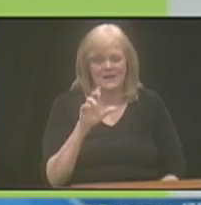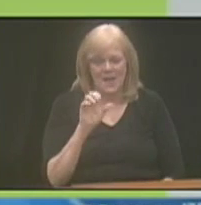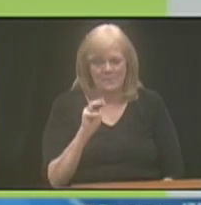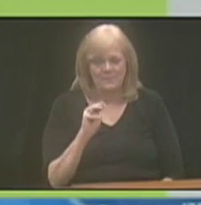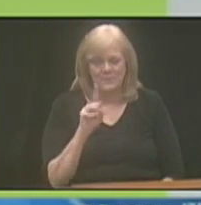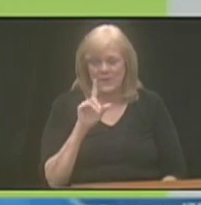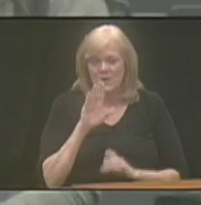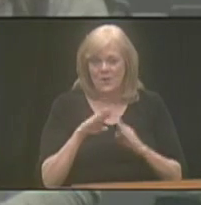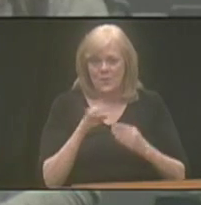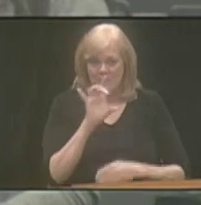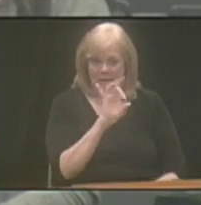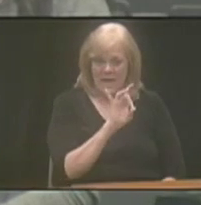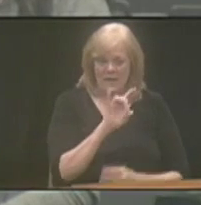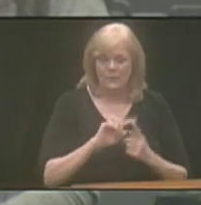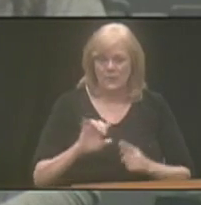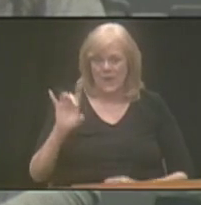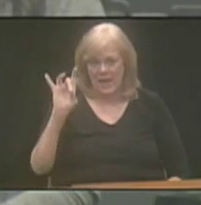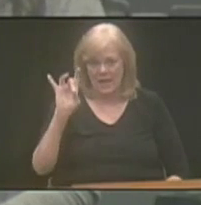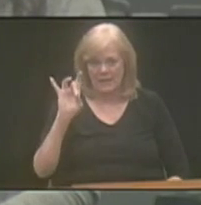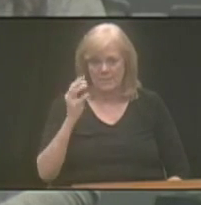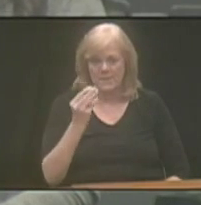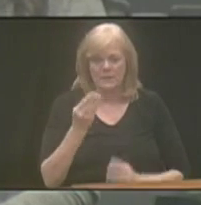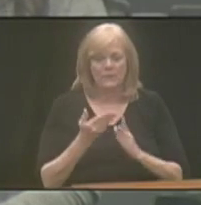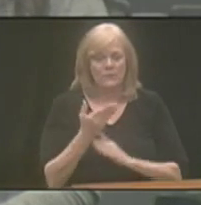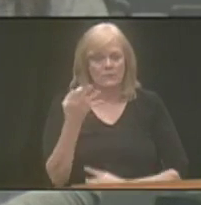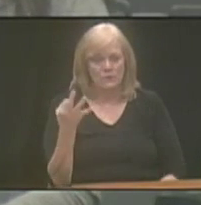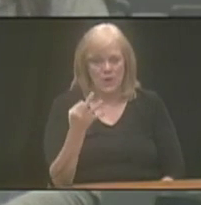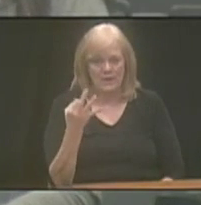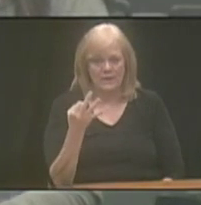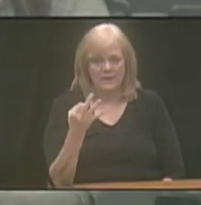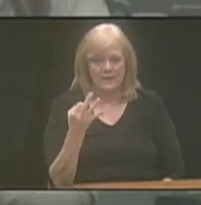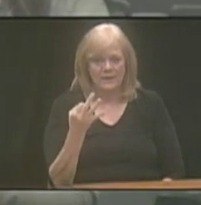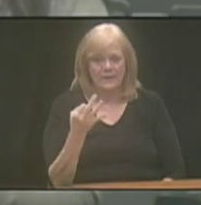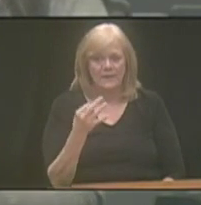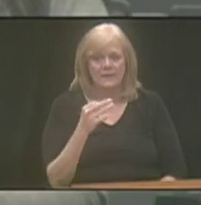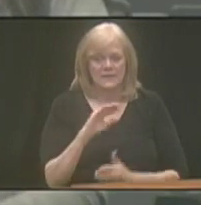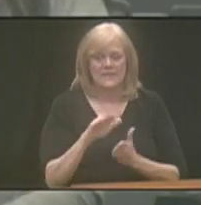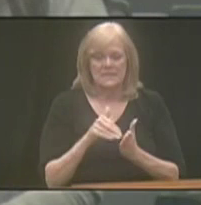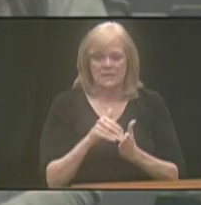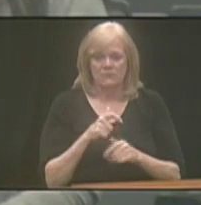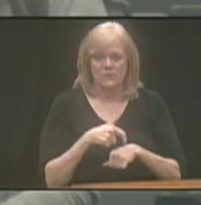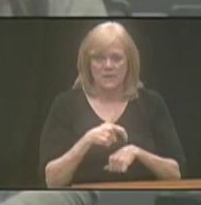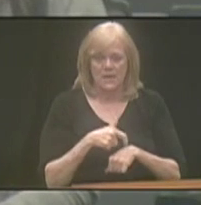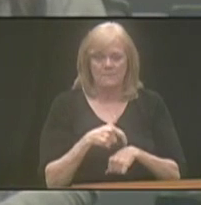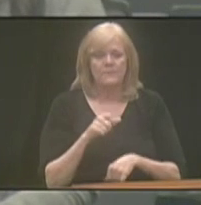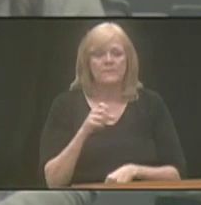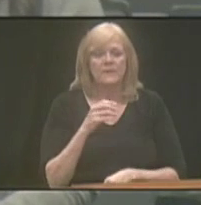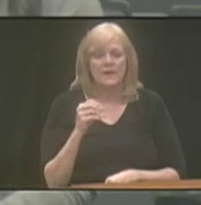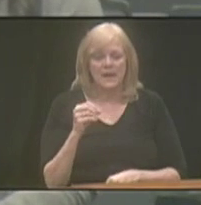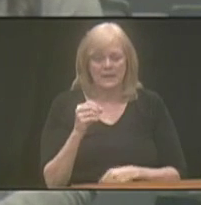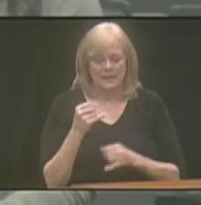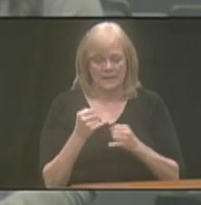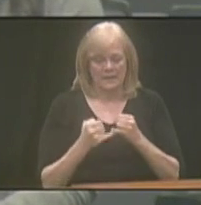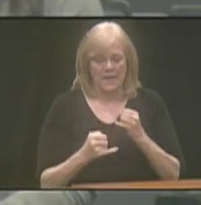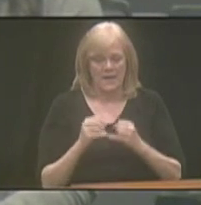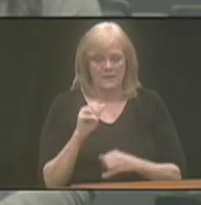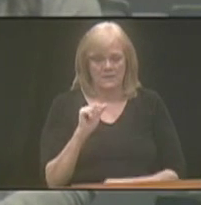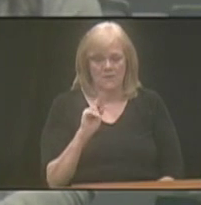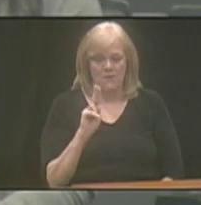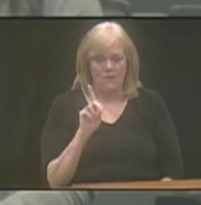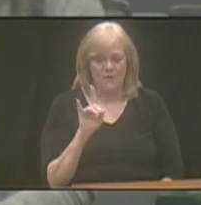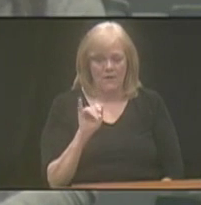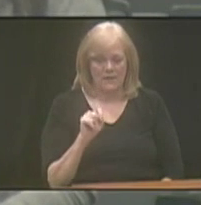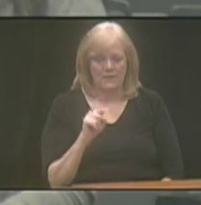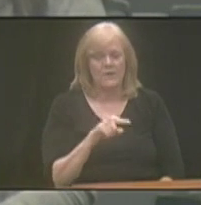They are open 8 to 8, Monday through Friday, central time. So, and at last audit,